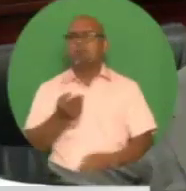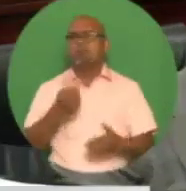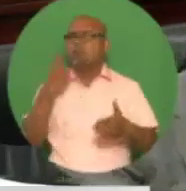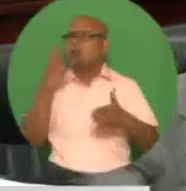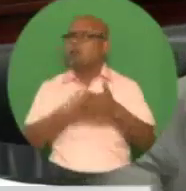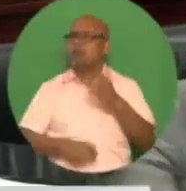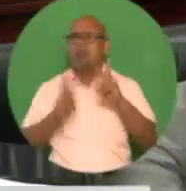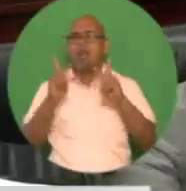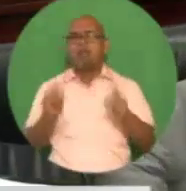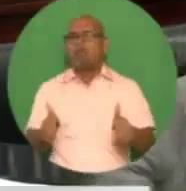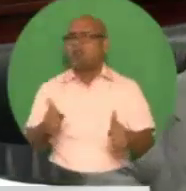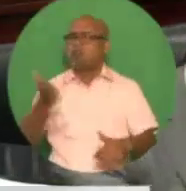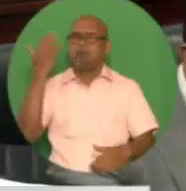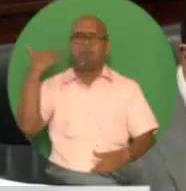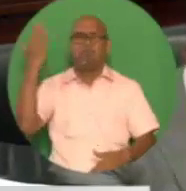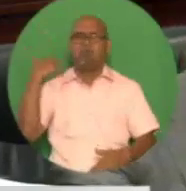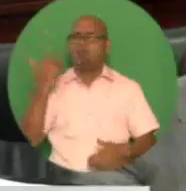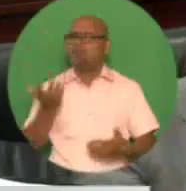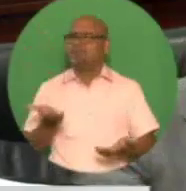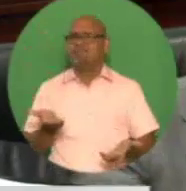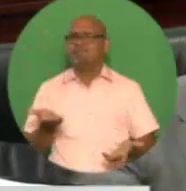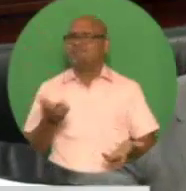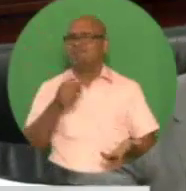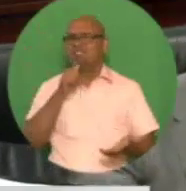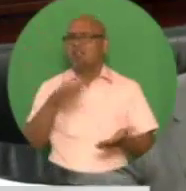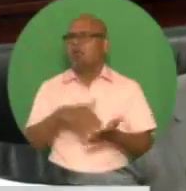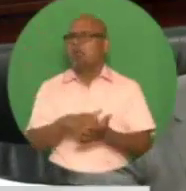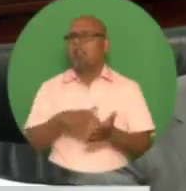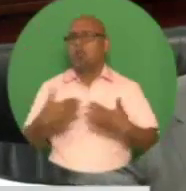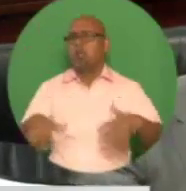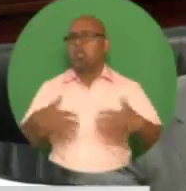Fund bond offer as a Ponzi scheme.